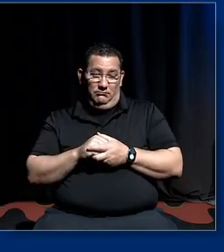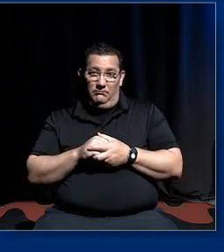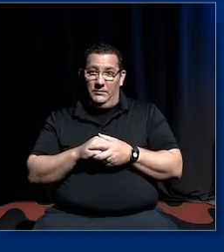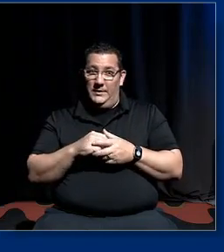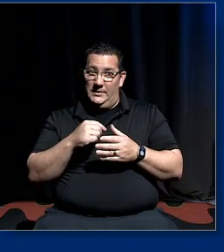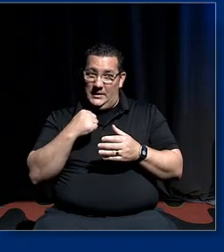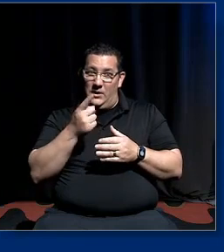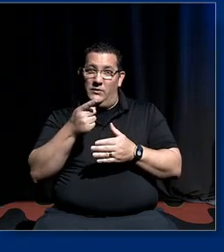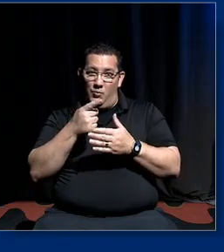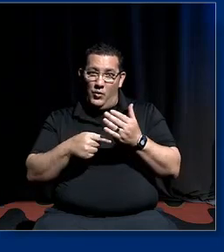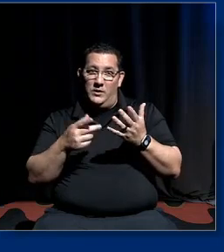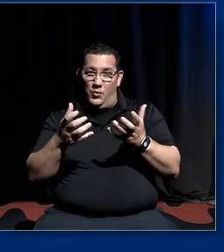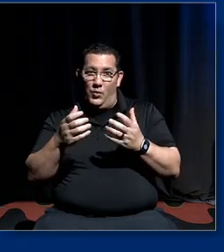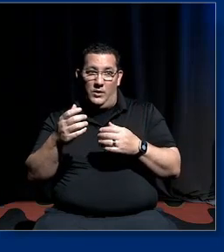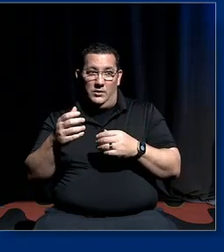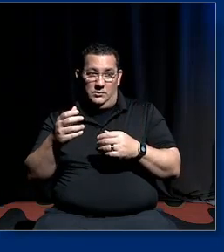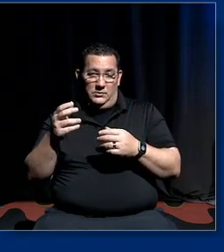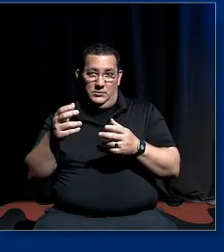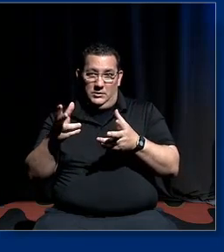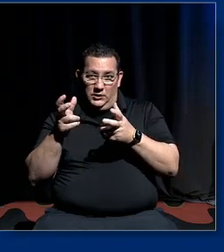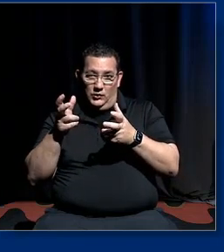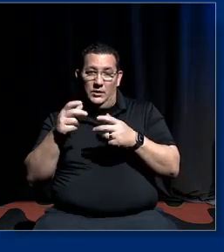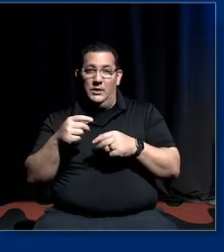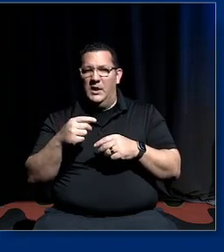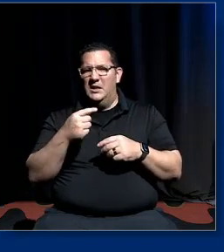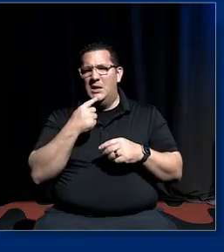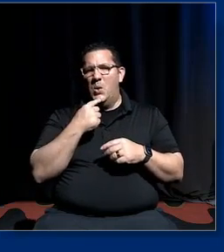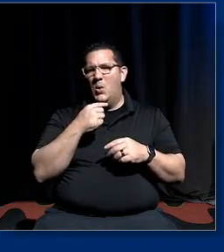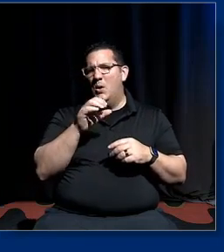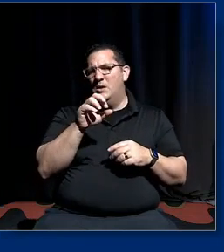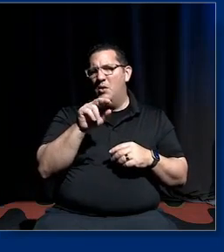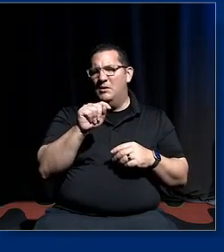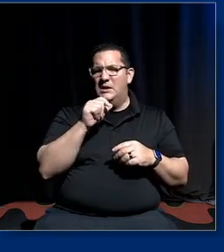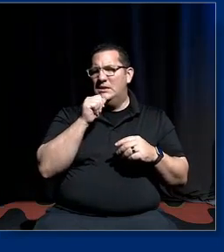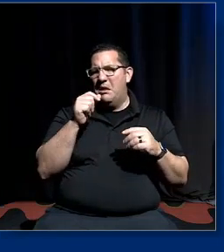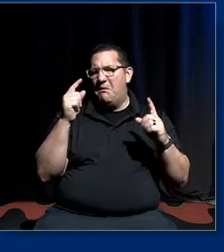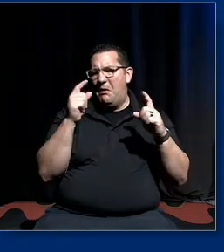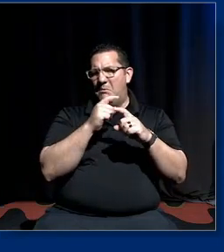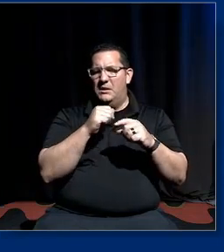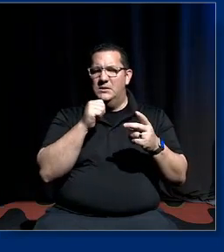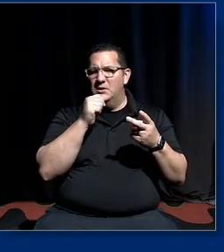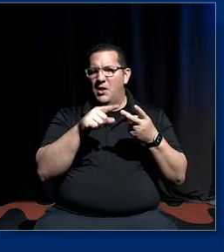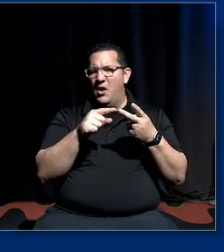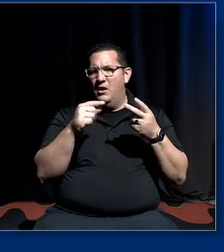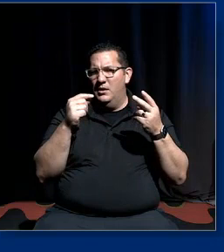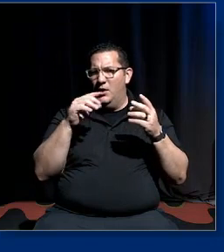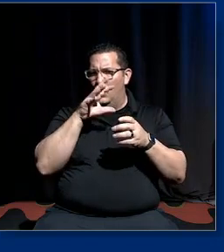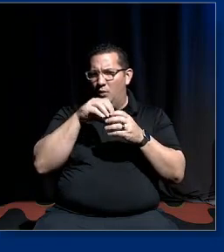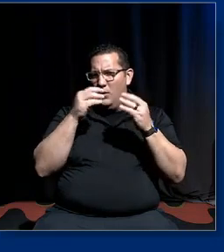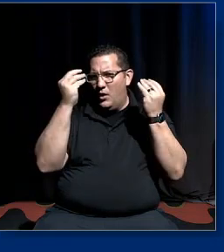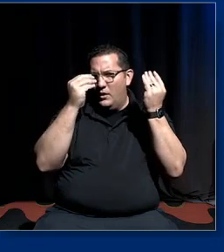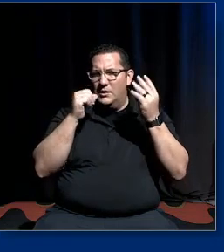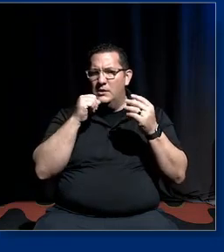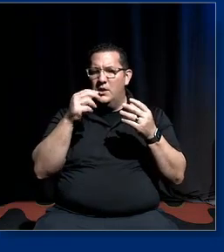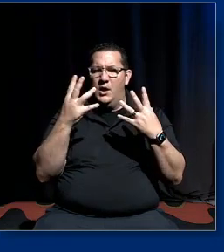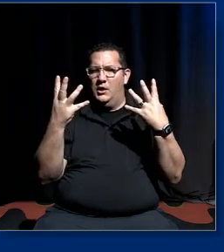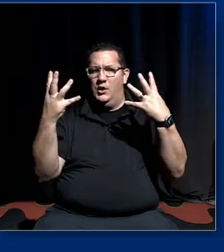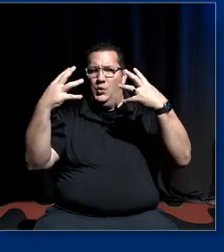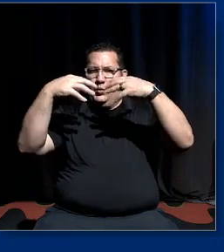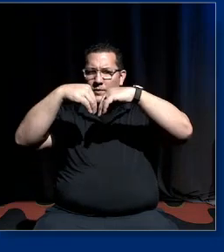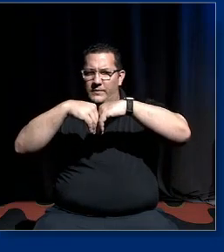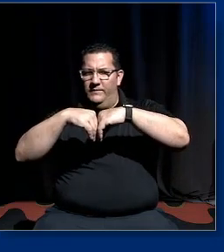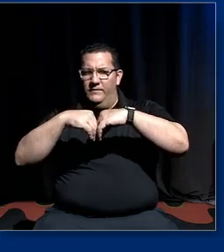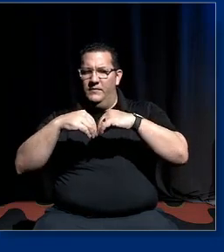them what they want to hear that crt is not complex it's not thoughtful um it's not inclusive it's not anti-racist